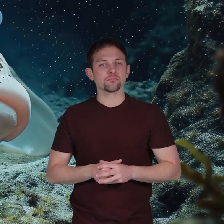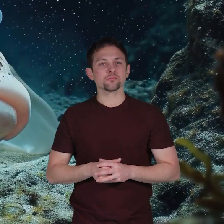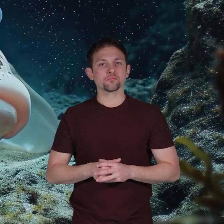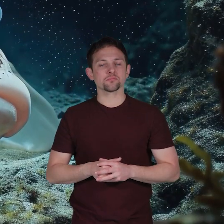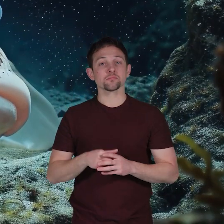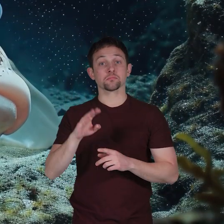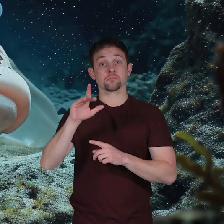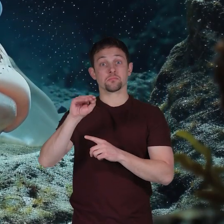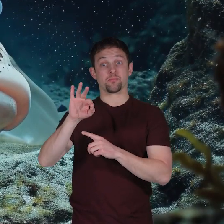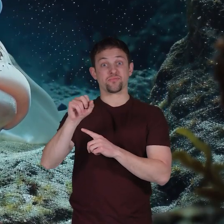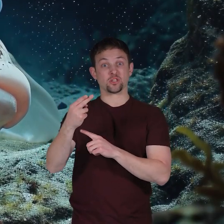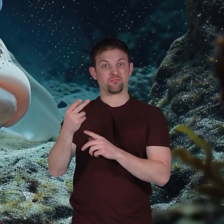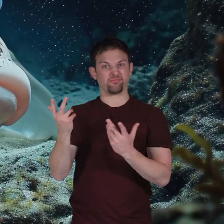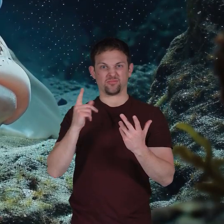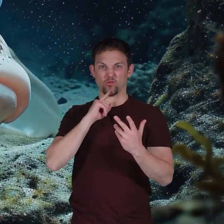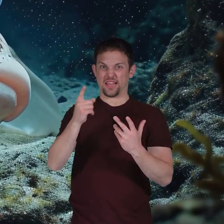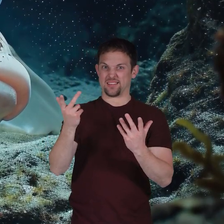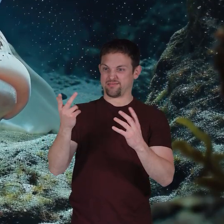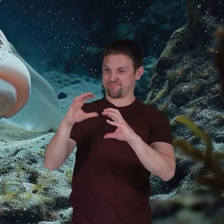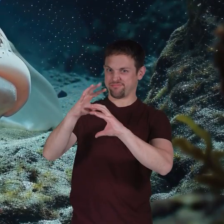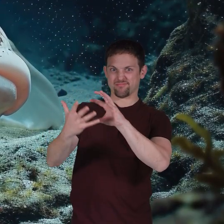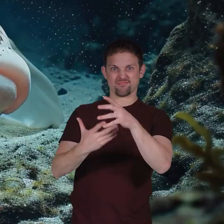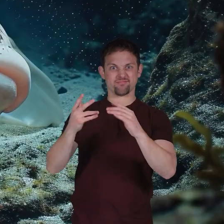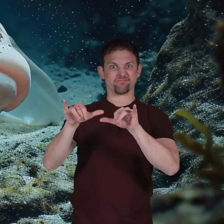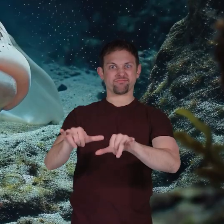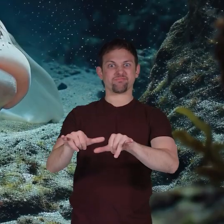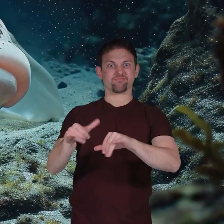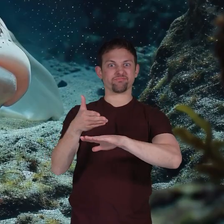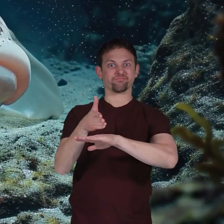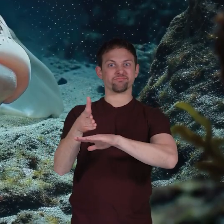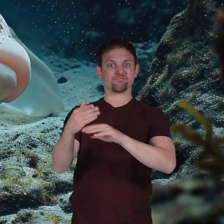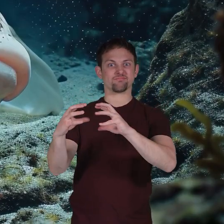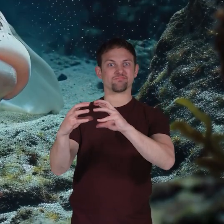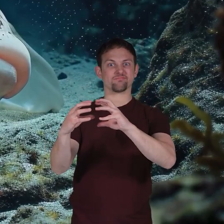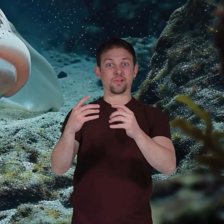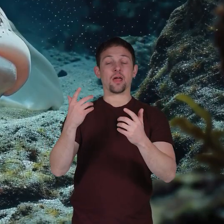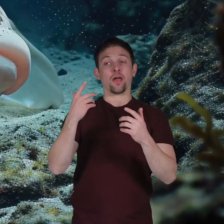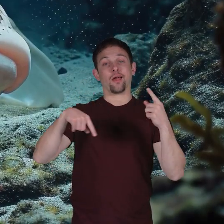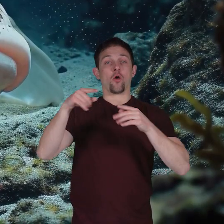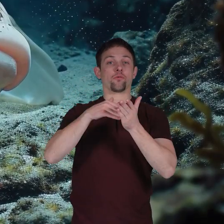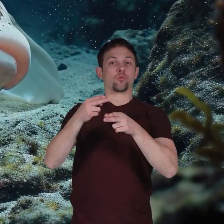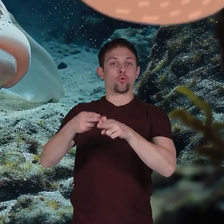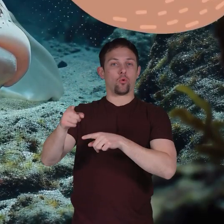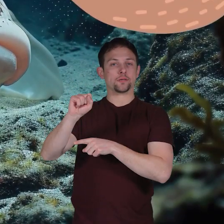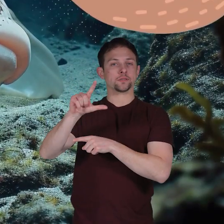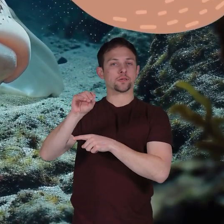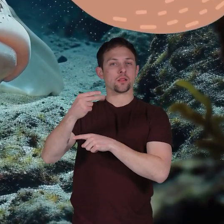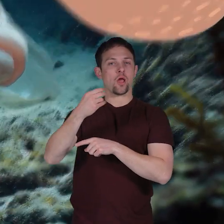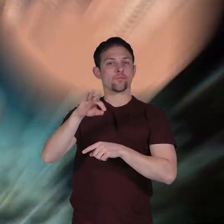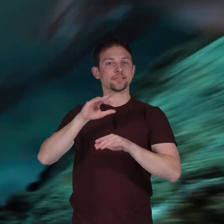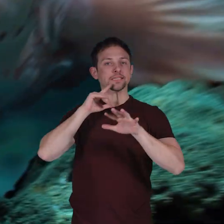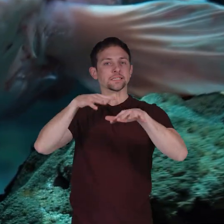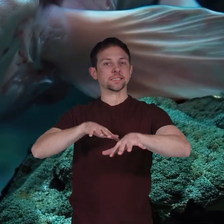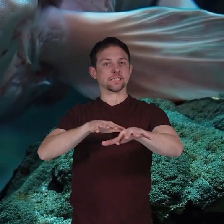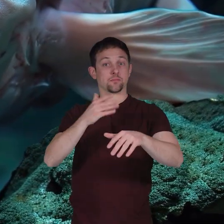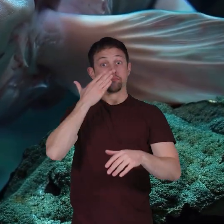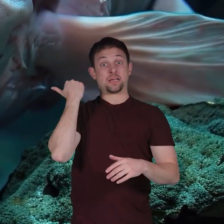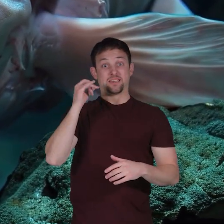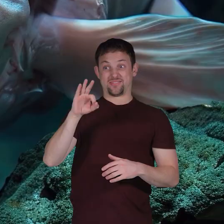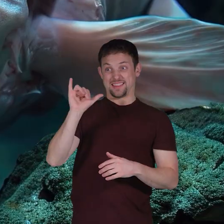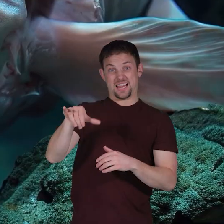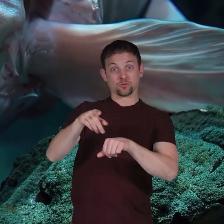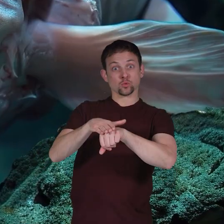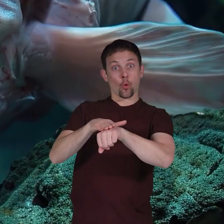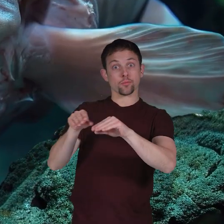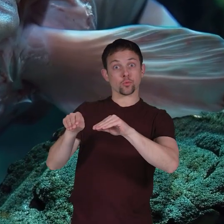since blobfish remain almost if not entirely still they have been called the sloth of the sea because of